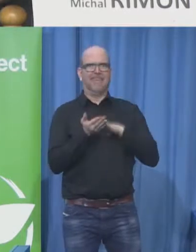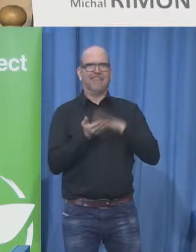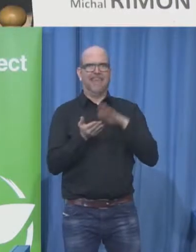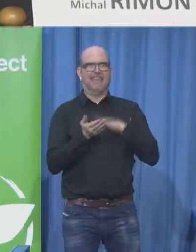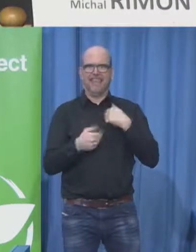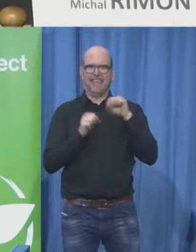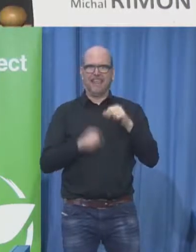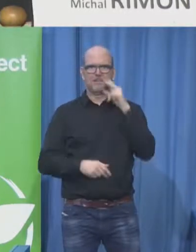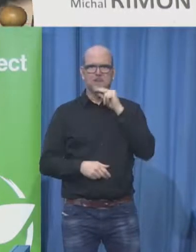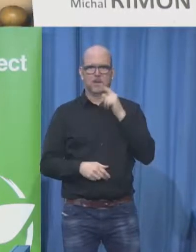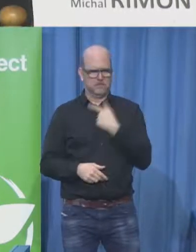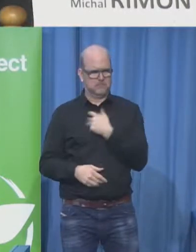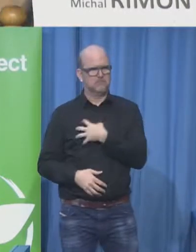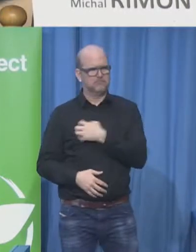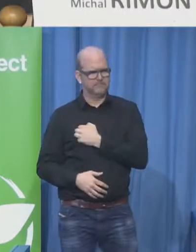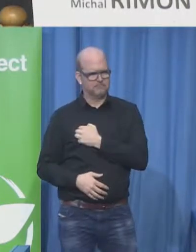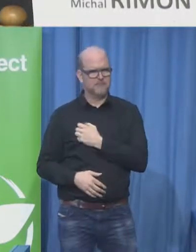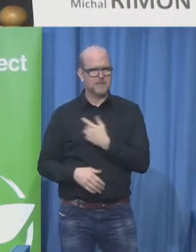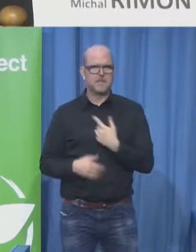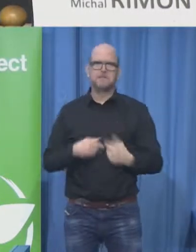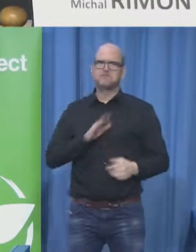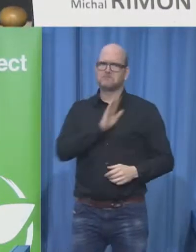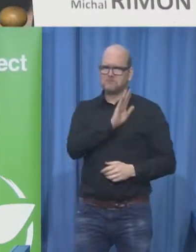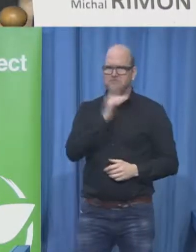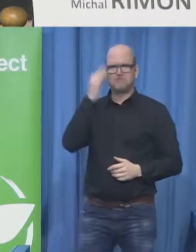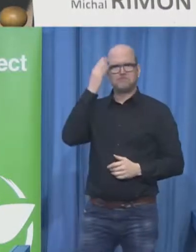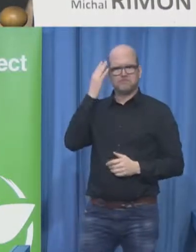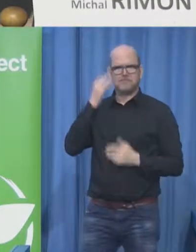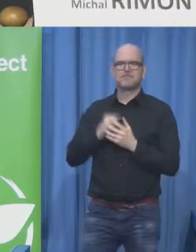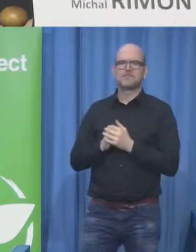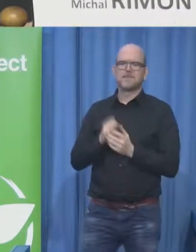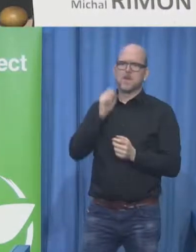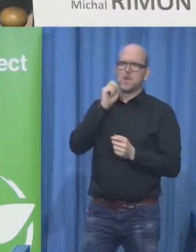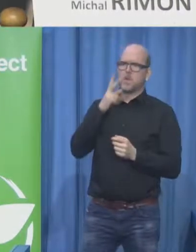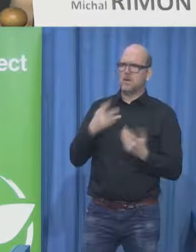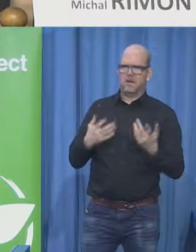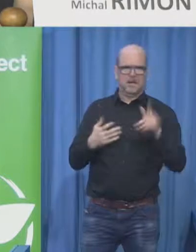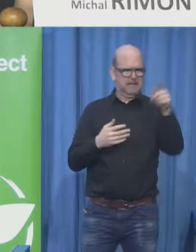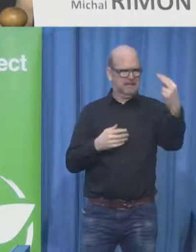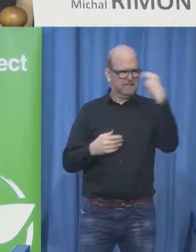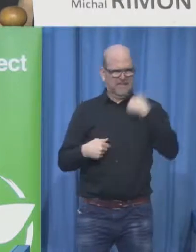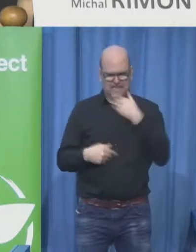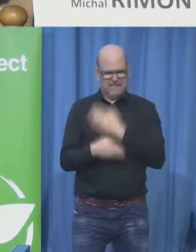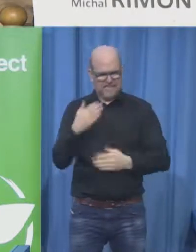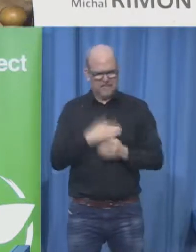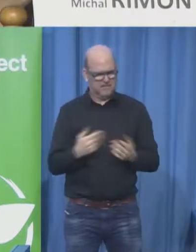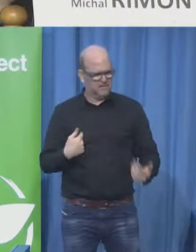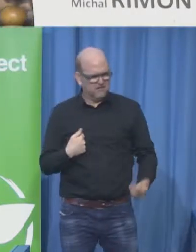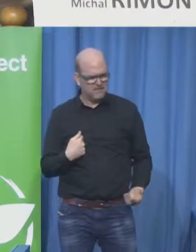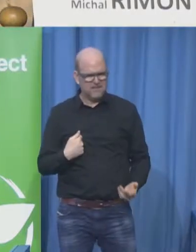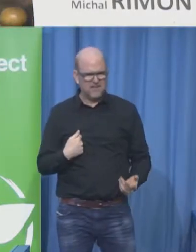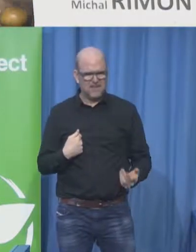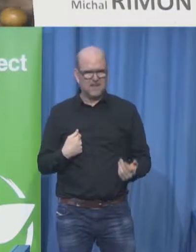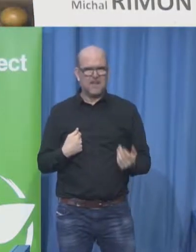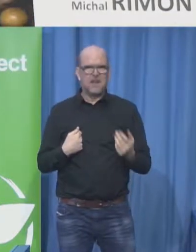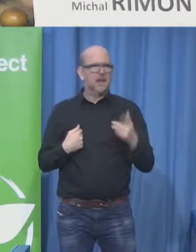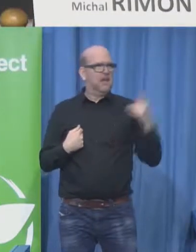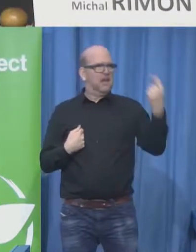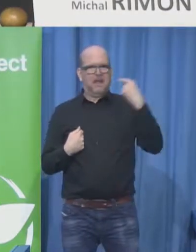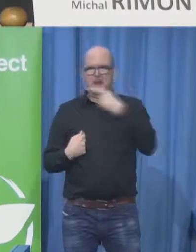it's one of those disabilities that are visible and she said all throughout my life people looked at me and I saw